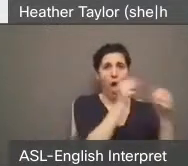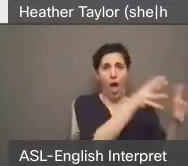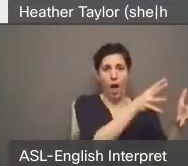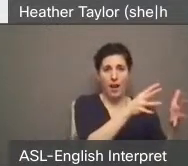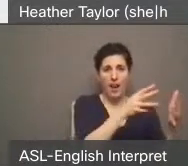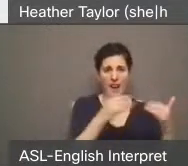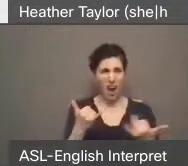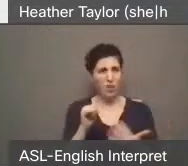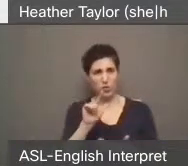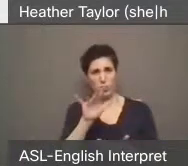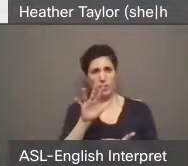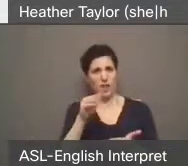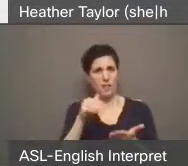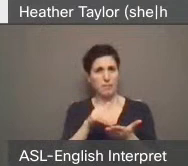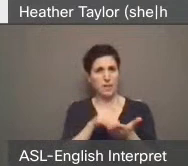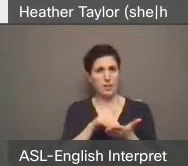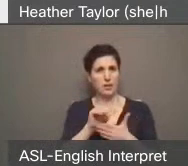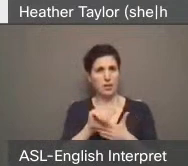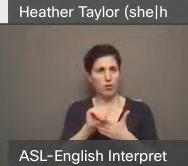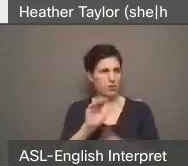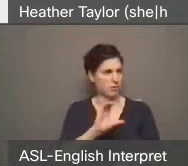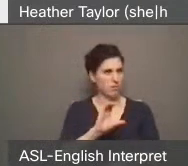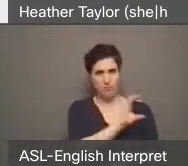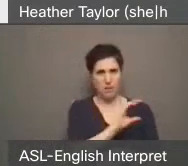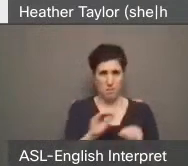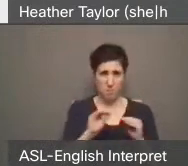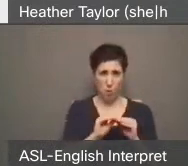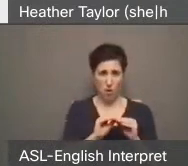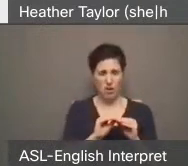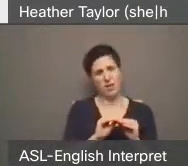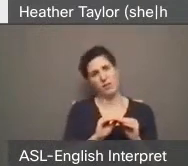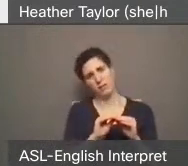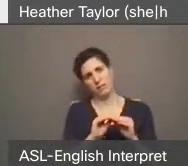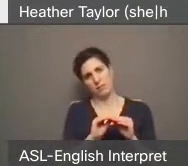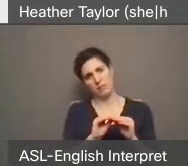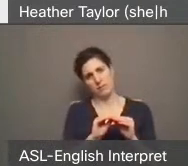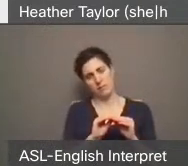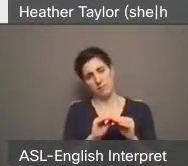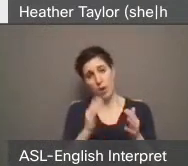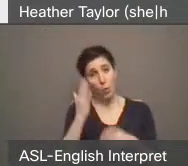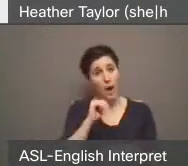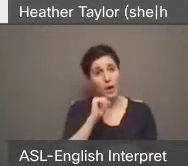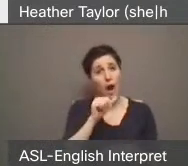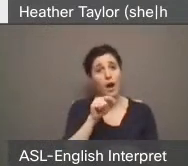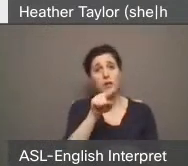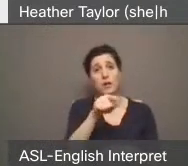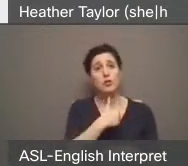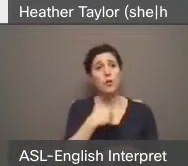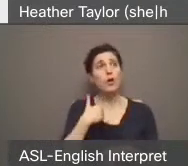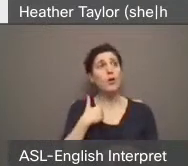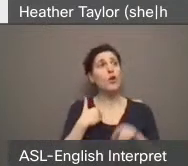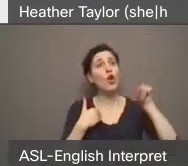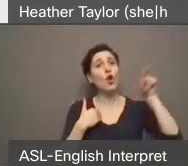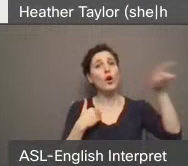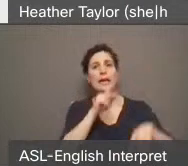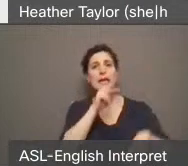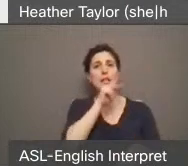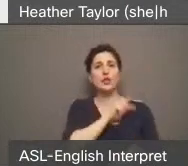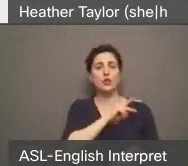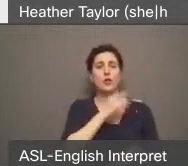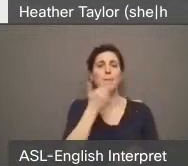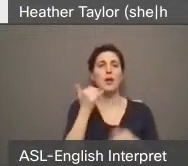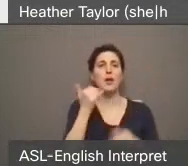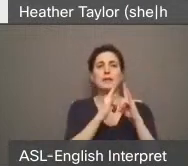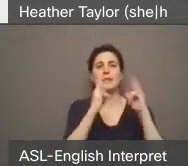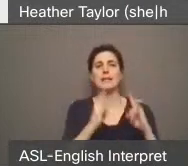25 million. Is this really the best we can do? Why can't Toronto fall in the footsteps of Kitchener's A Better Tent City, humanely and effectively